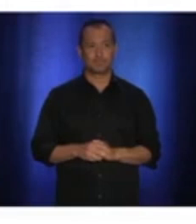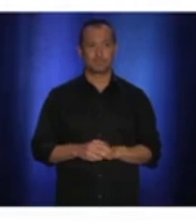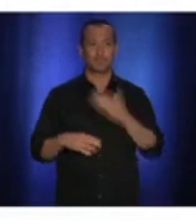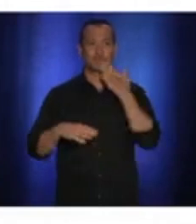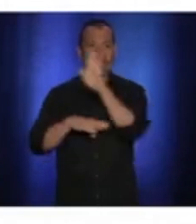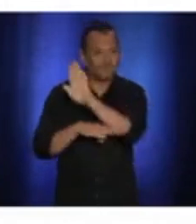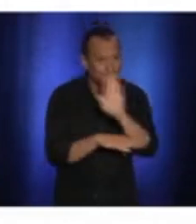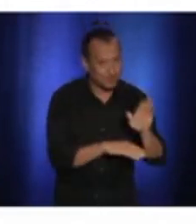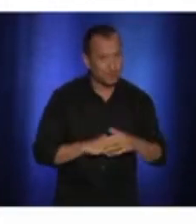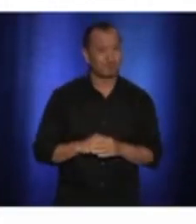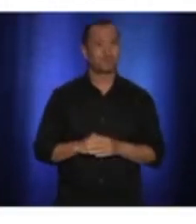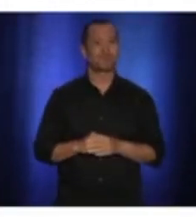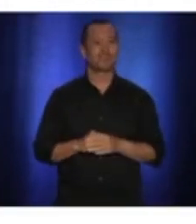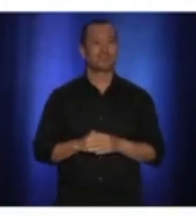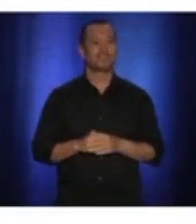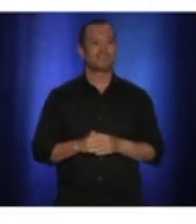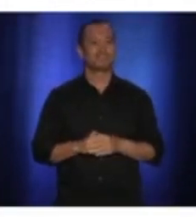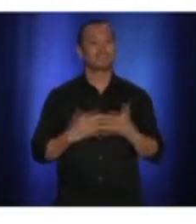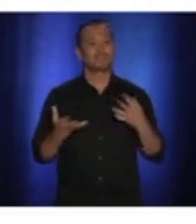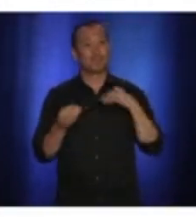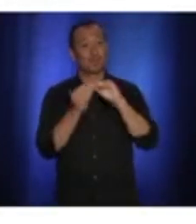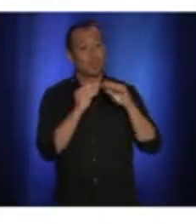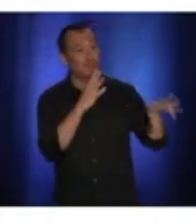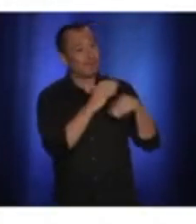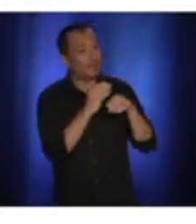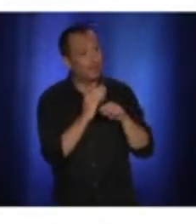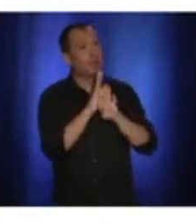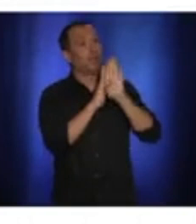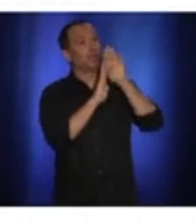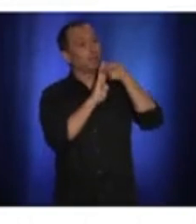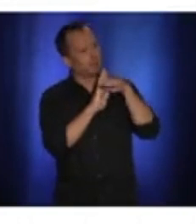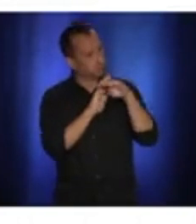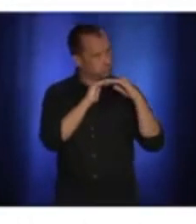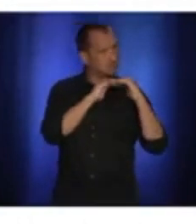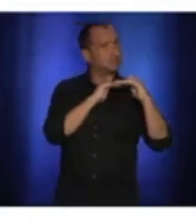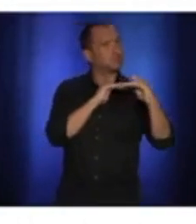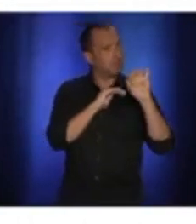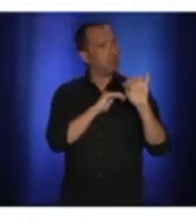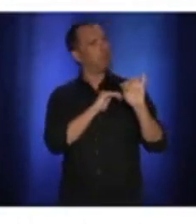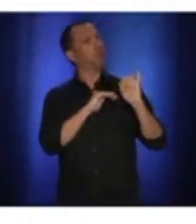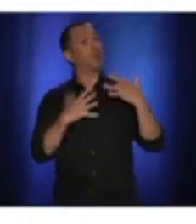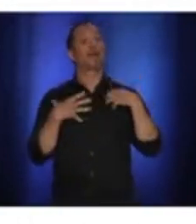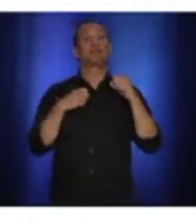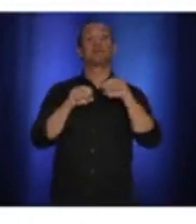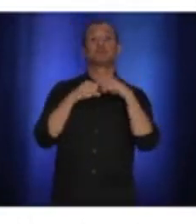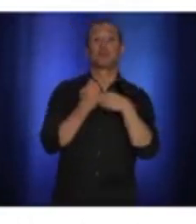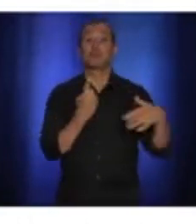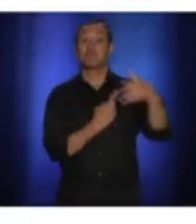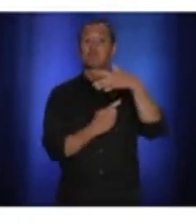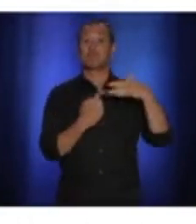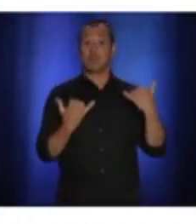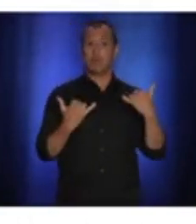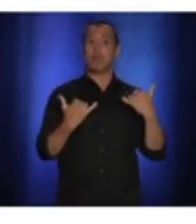With the relatively stable numbers of the last few days, we see that the health situation remains under control in Quebec. And